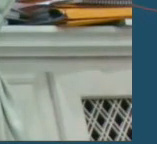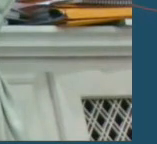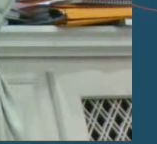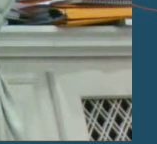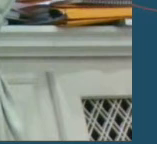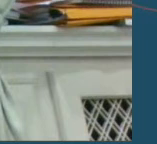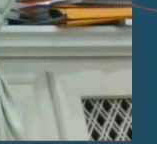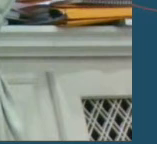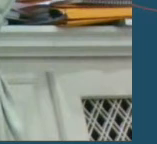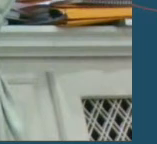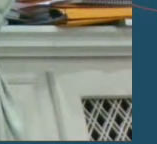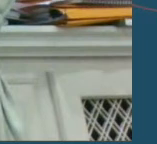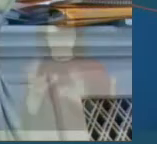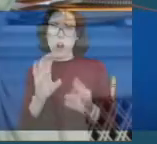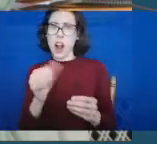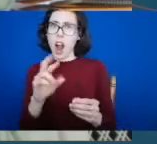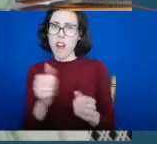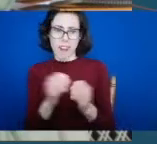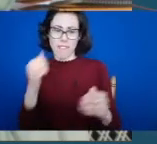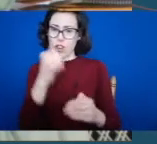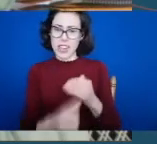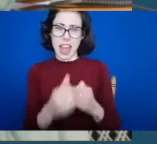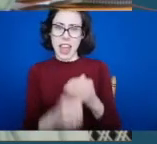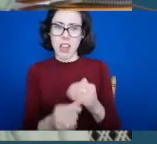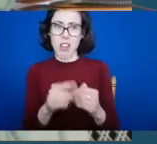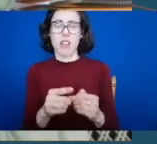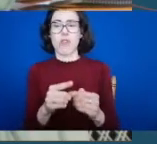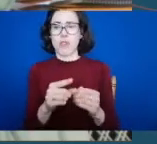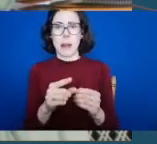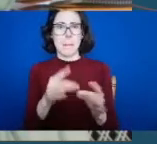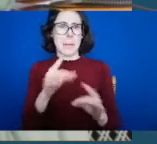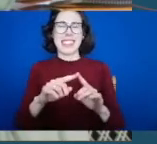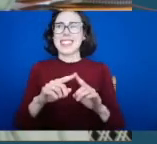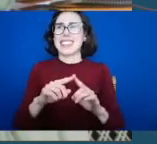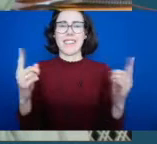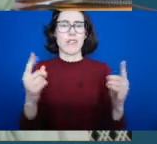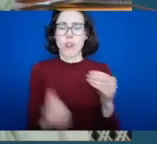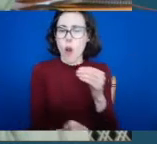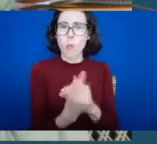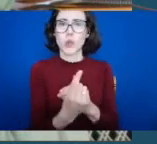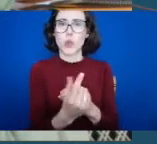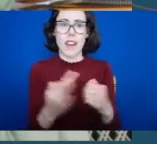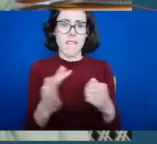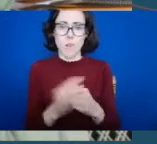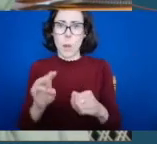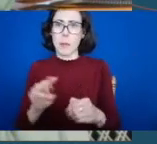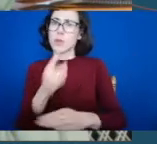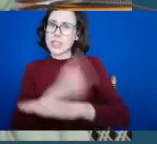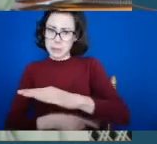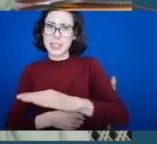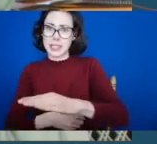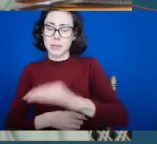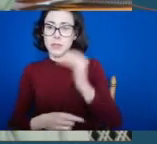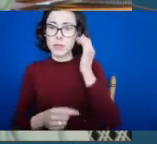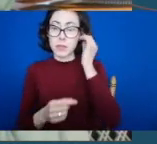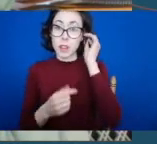about creating life-changing opportunities for people with disabilities through sports and physical activity. And I myself was involved in the program